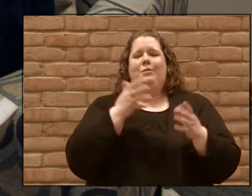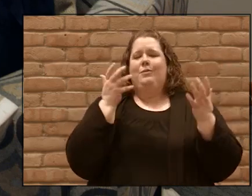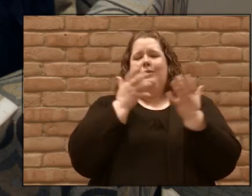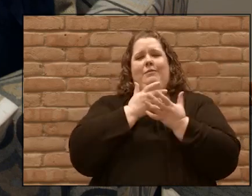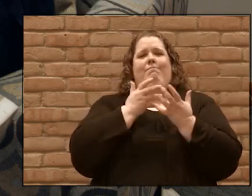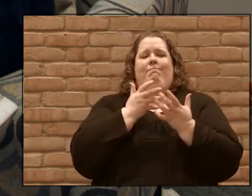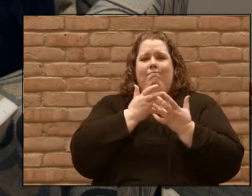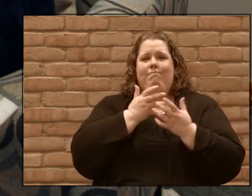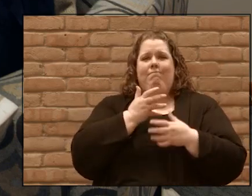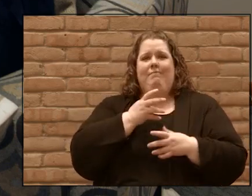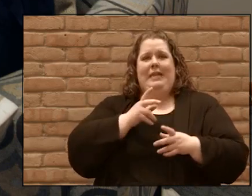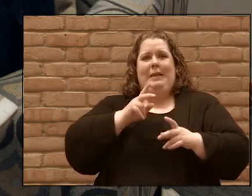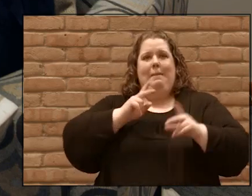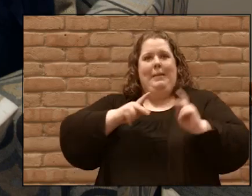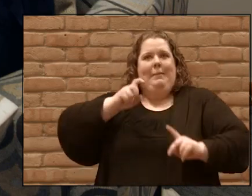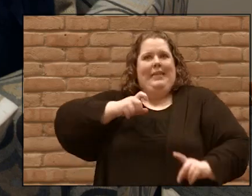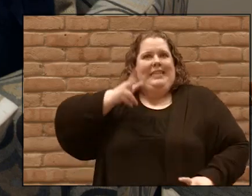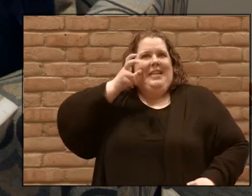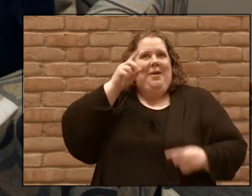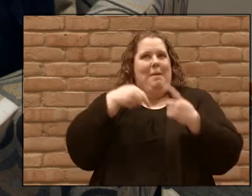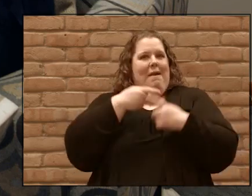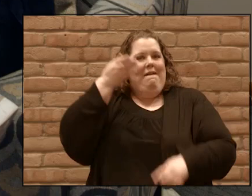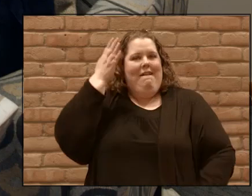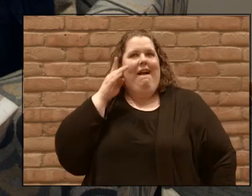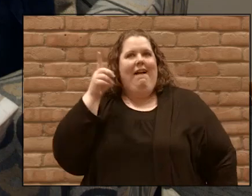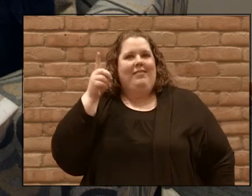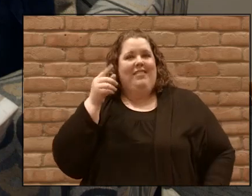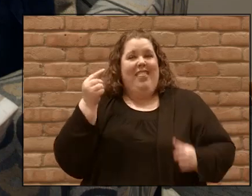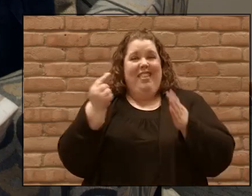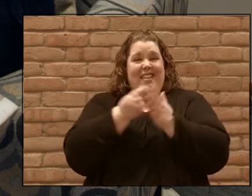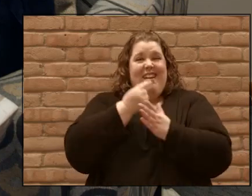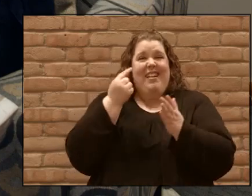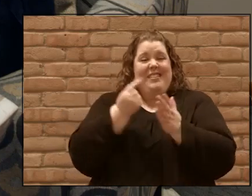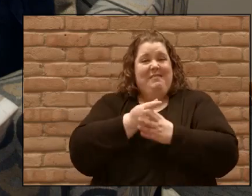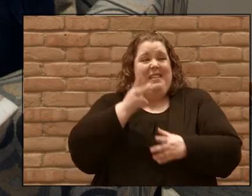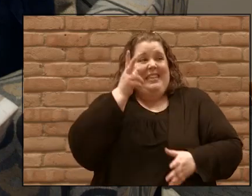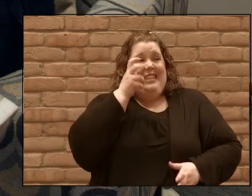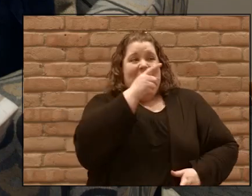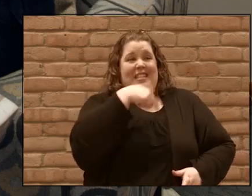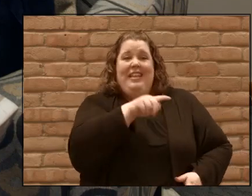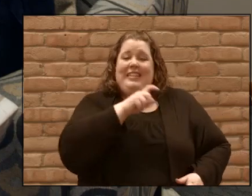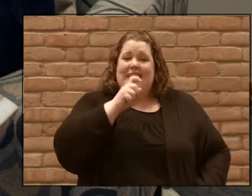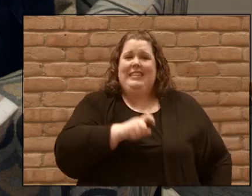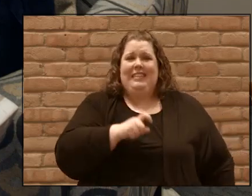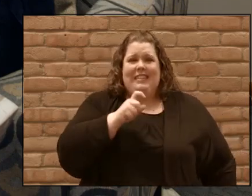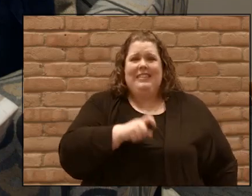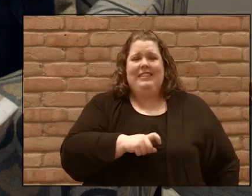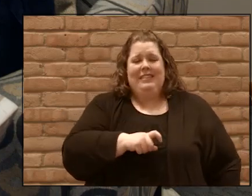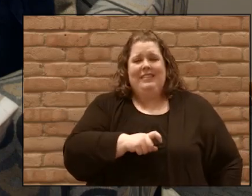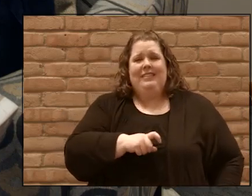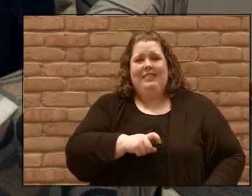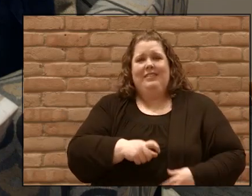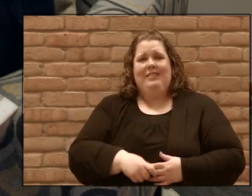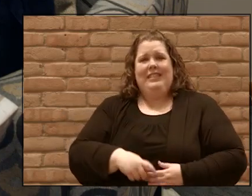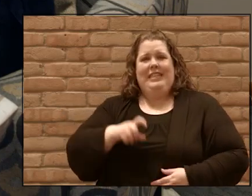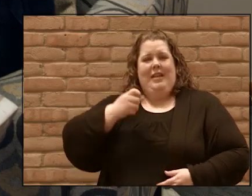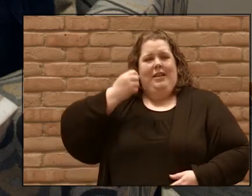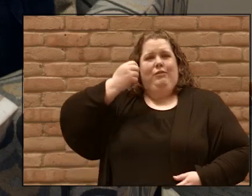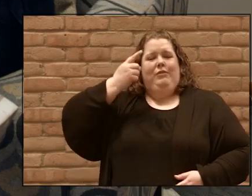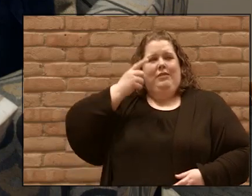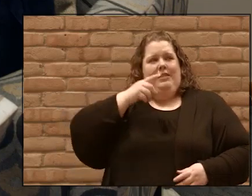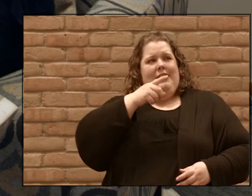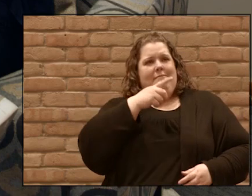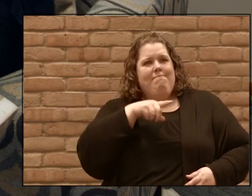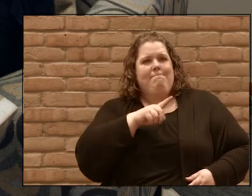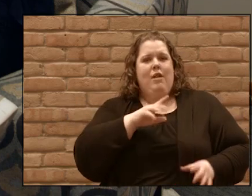people need to hear about God they need to hear the gospel they need to know that through all the brokenness